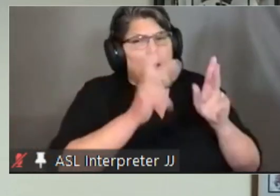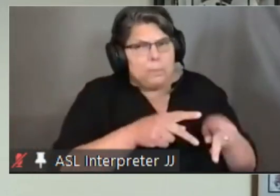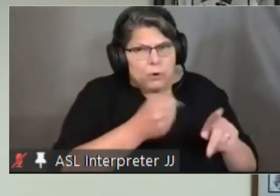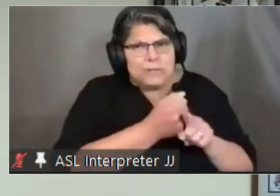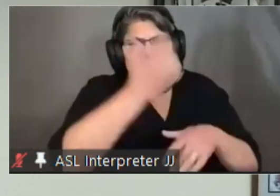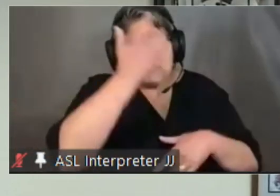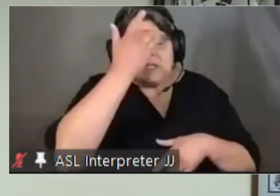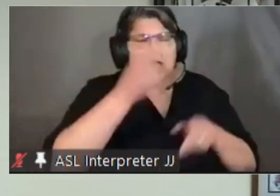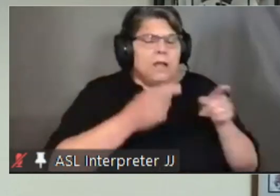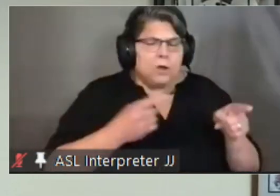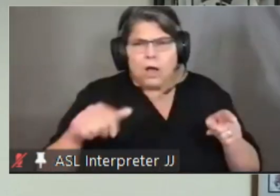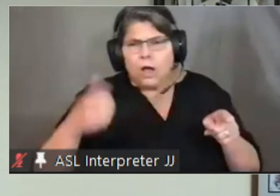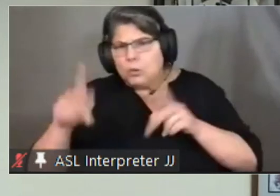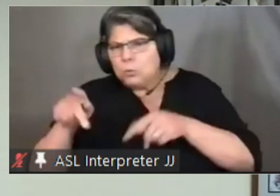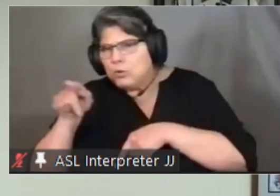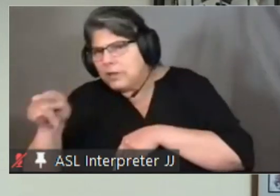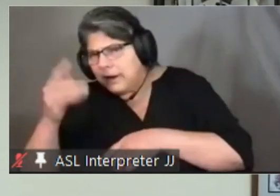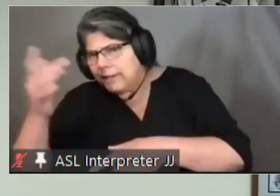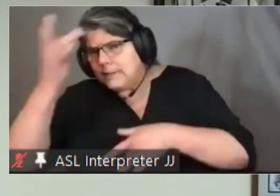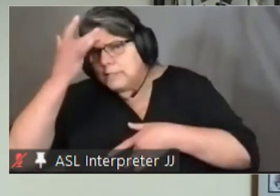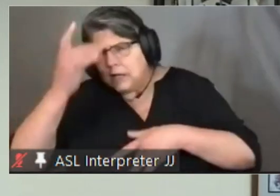case there but nothing more than that